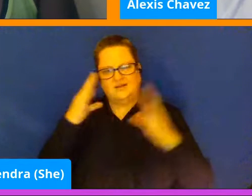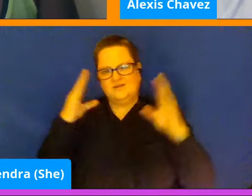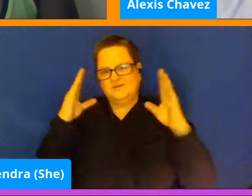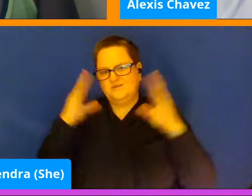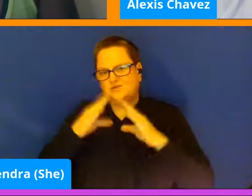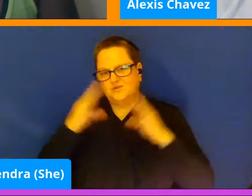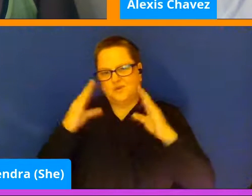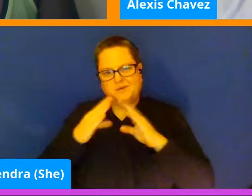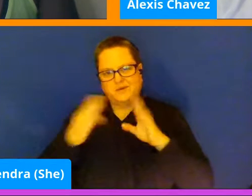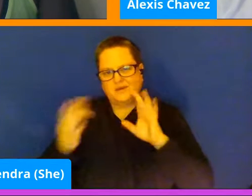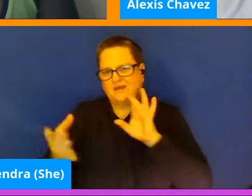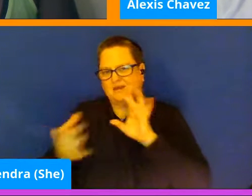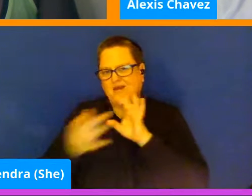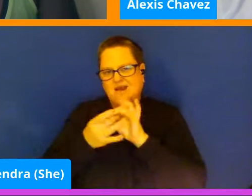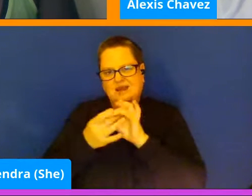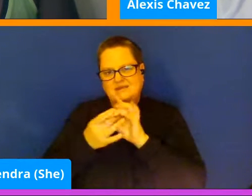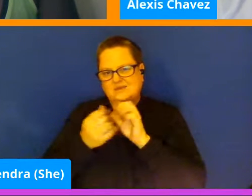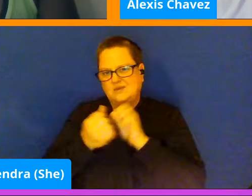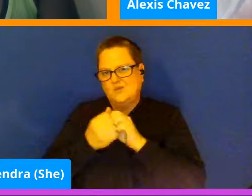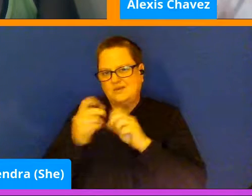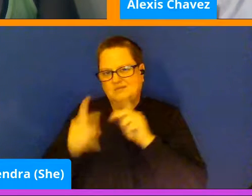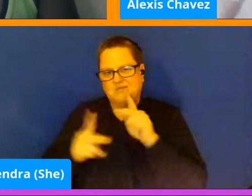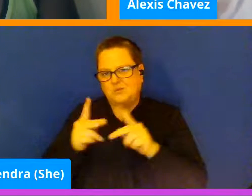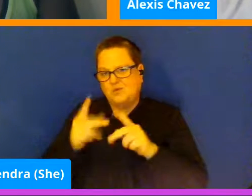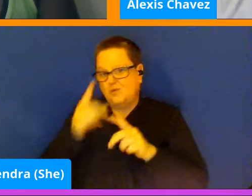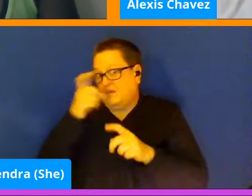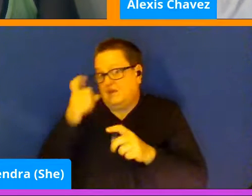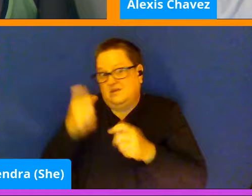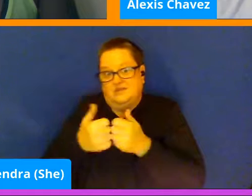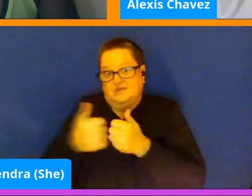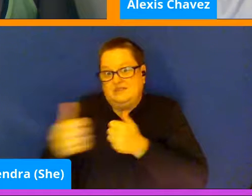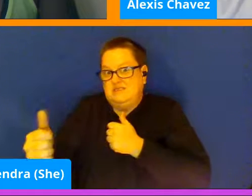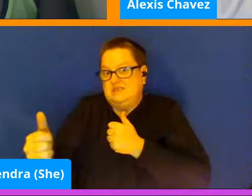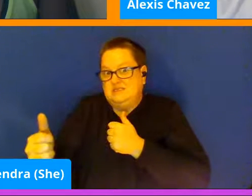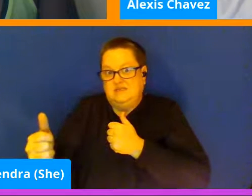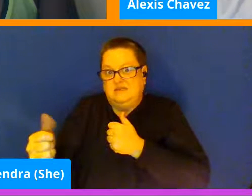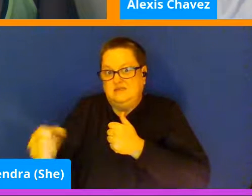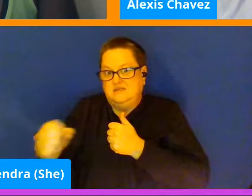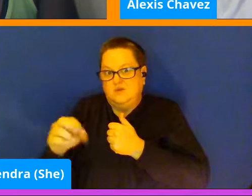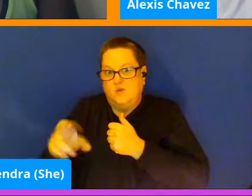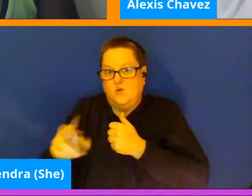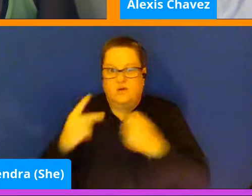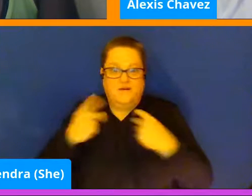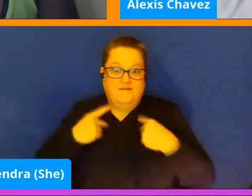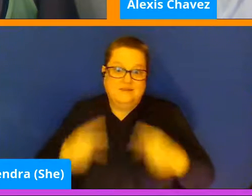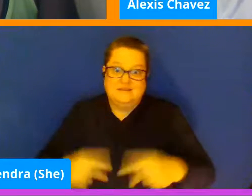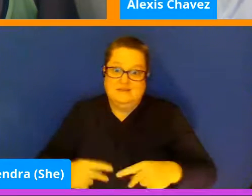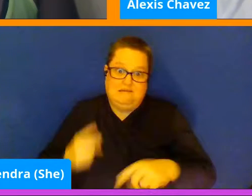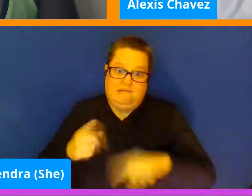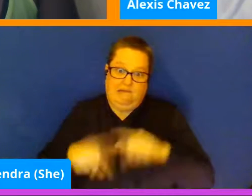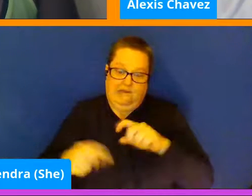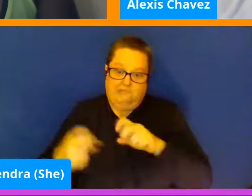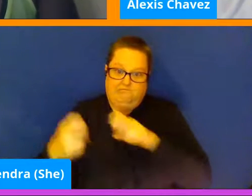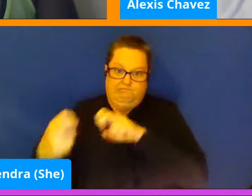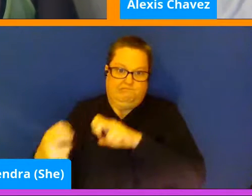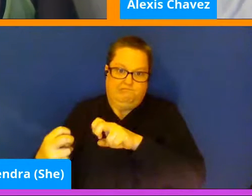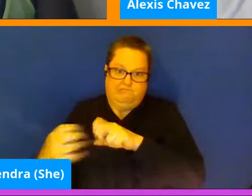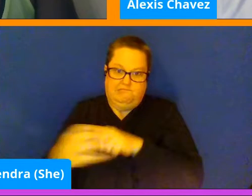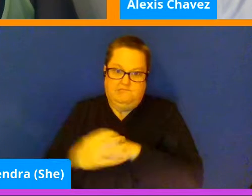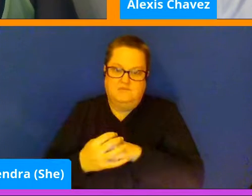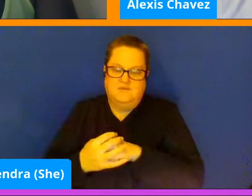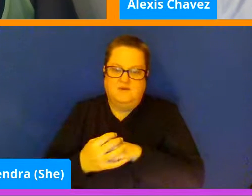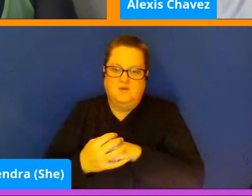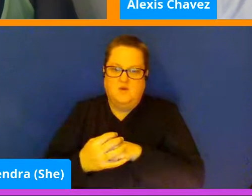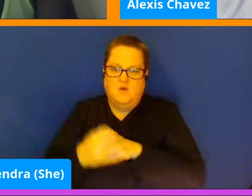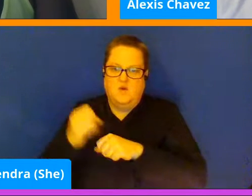whether that's because of distance or being physically unable to see them, or whether you've fallen out of touch